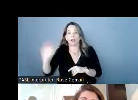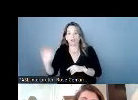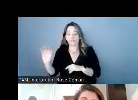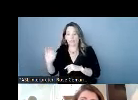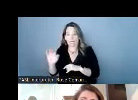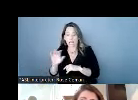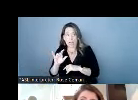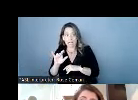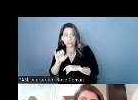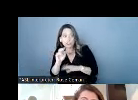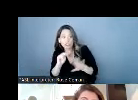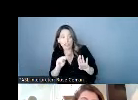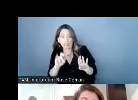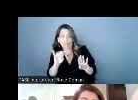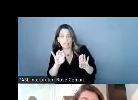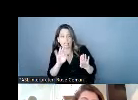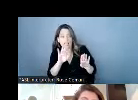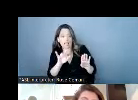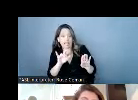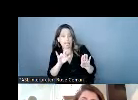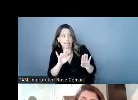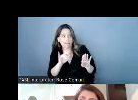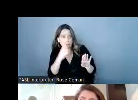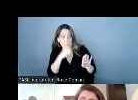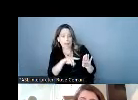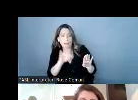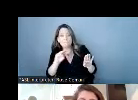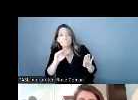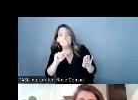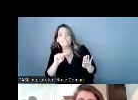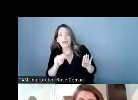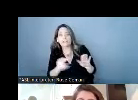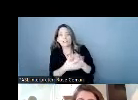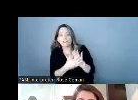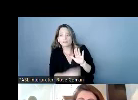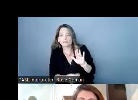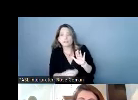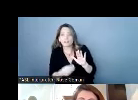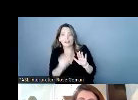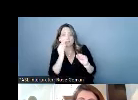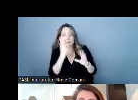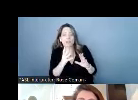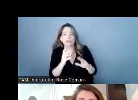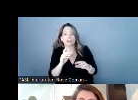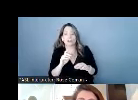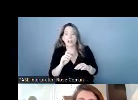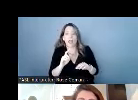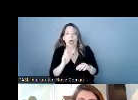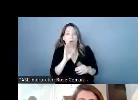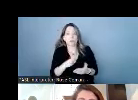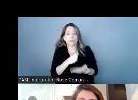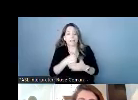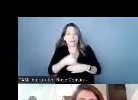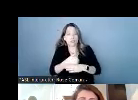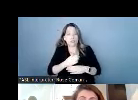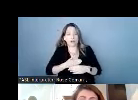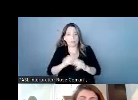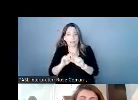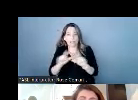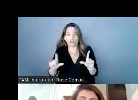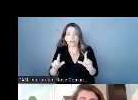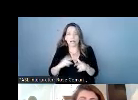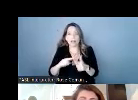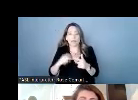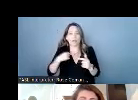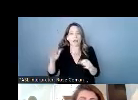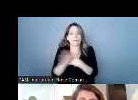pasting the contact information for global alliance and for anal caption in the chat i will stop sharing my screen so we can have a